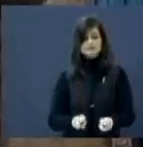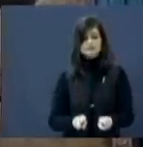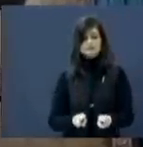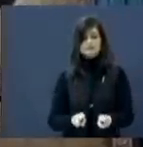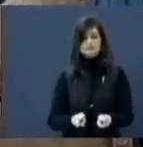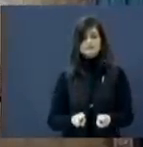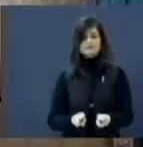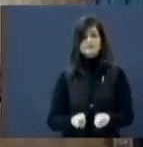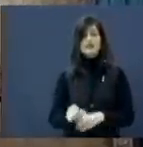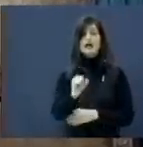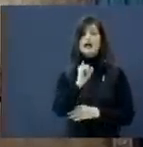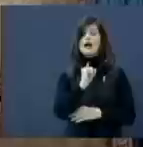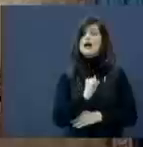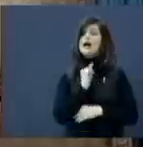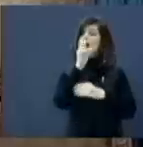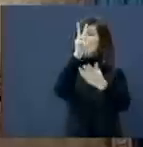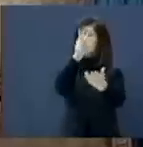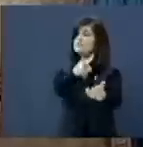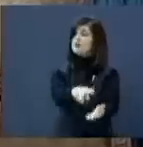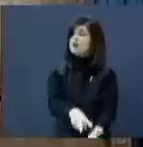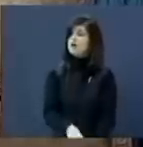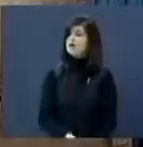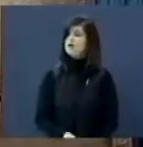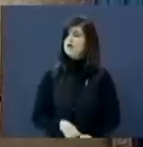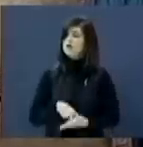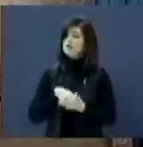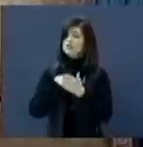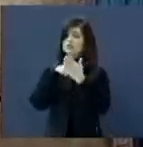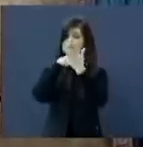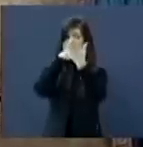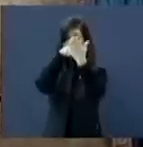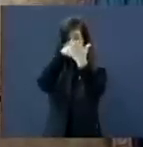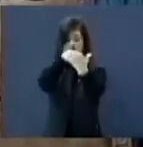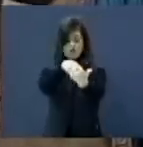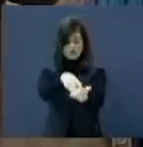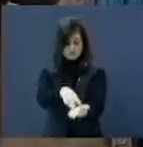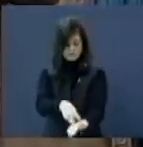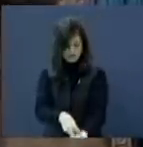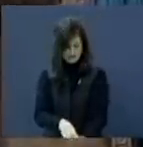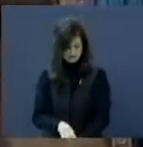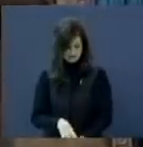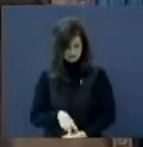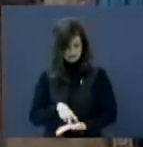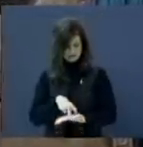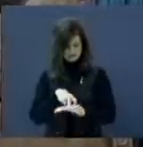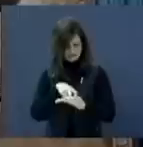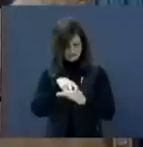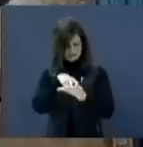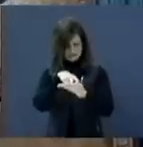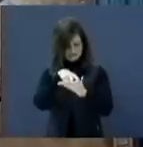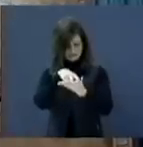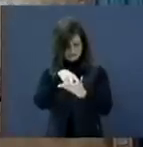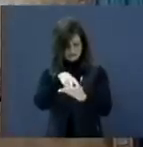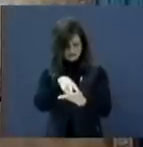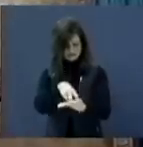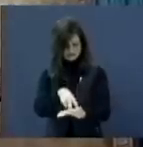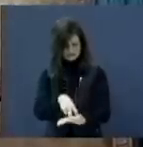I have fallen have On my knees